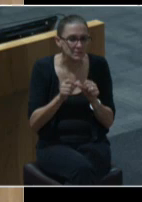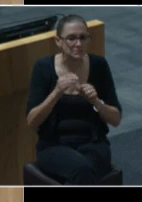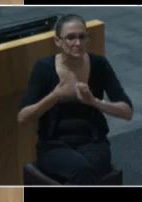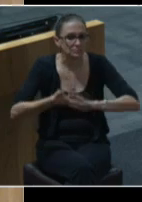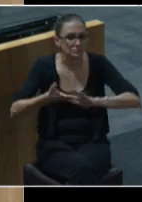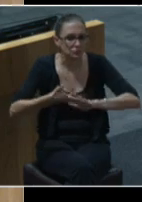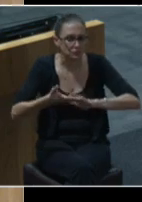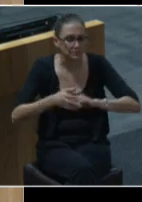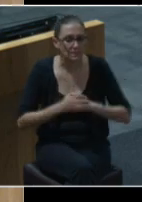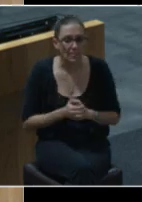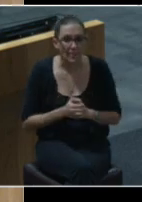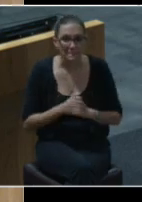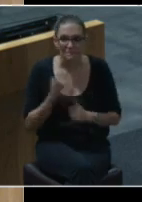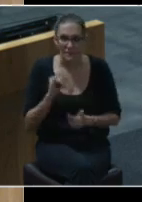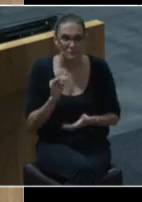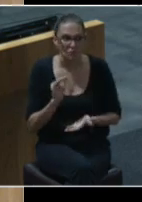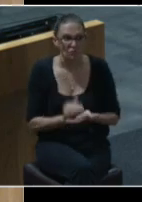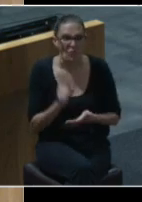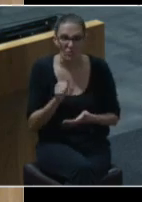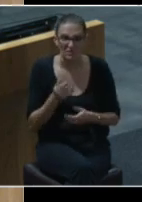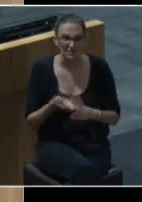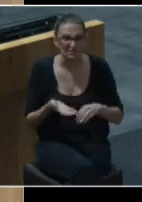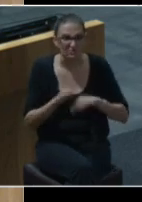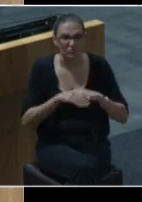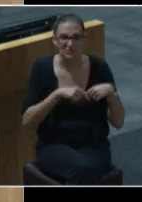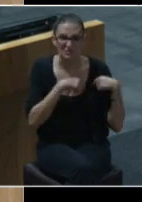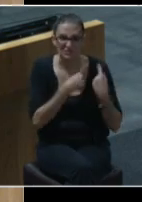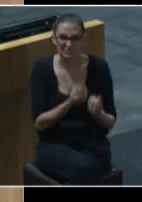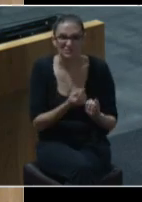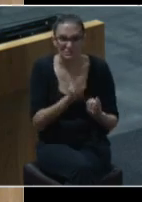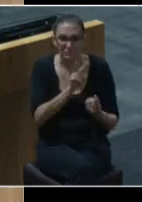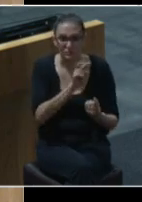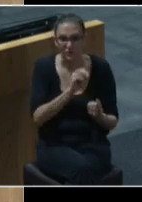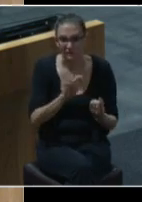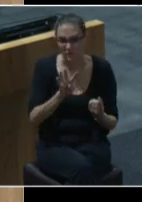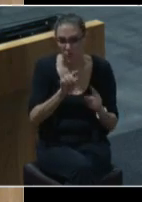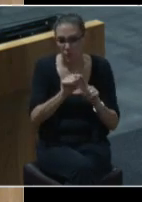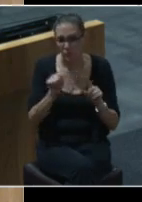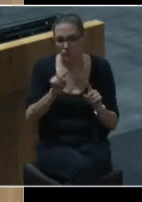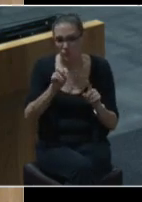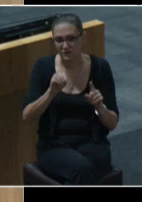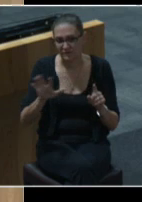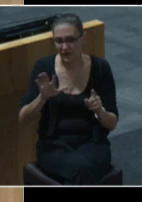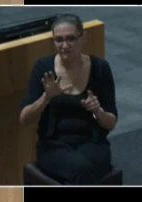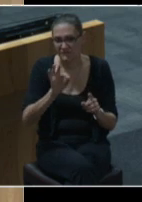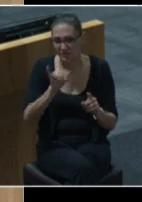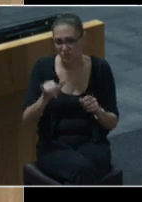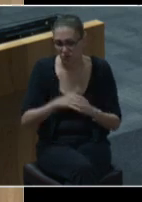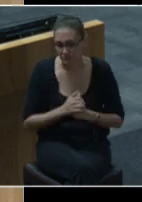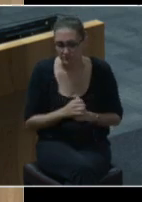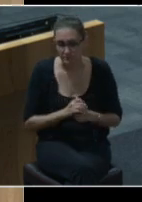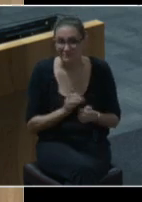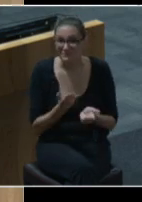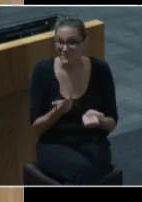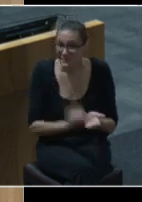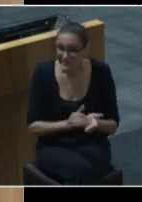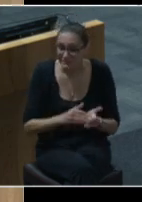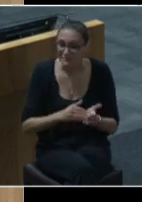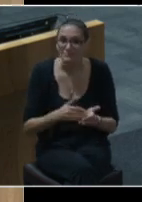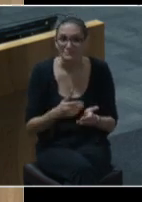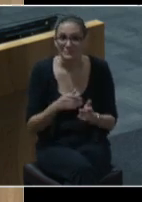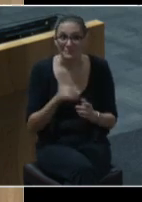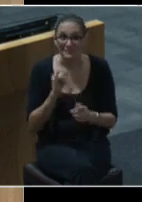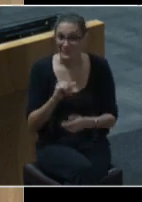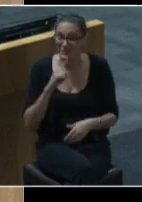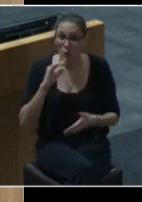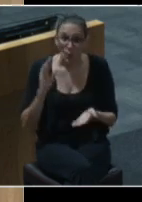The lowest such increase since fiscal year 2004-2005. I'll repeat that. The lowest such